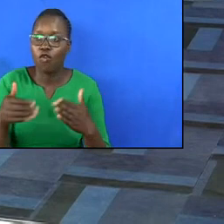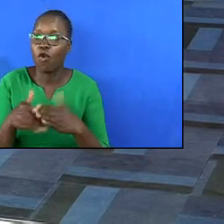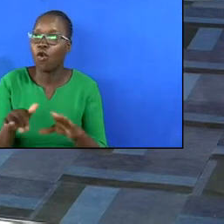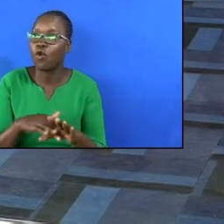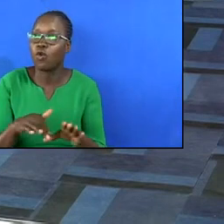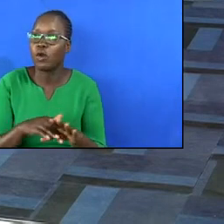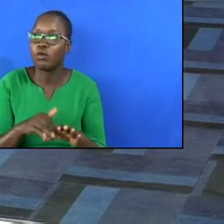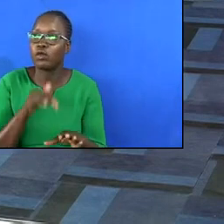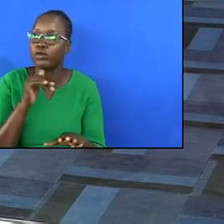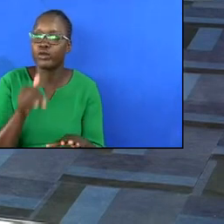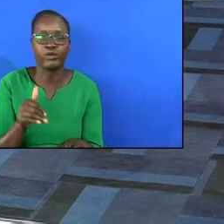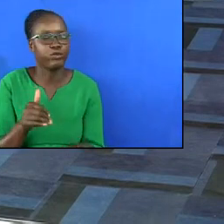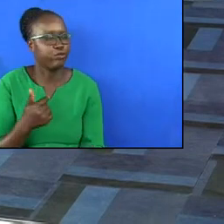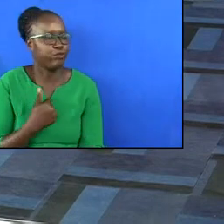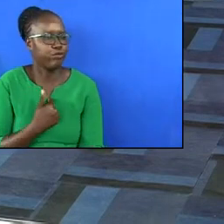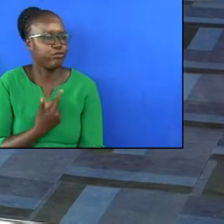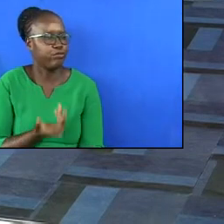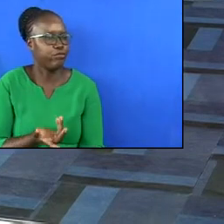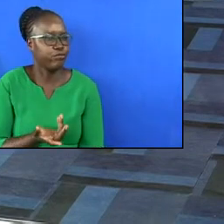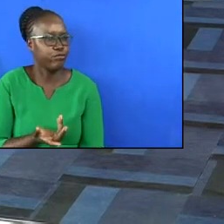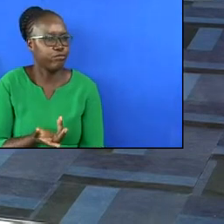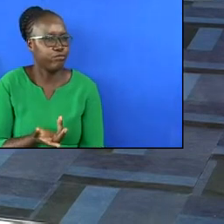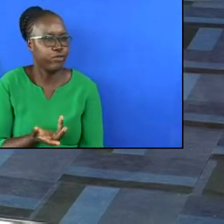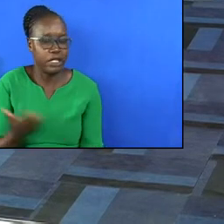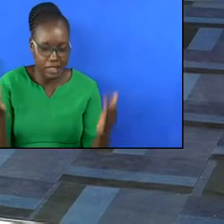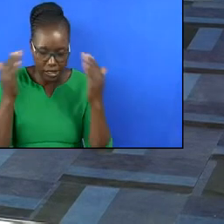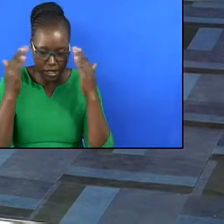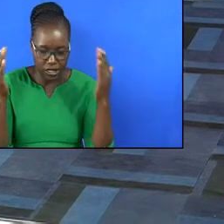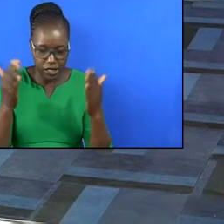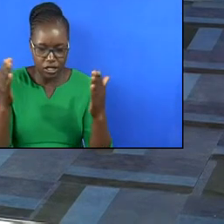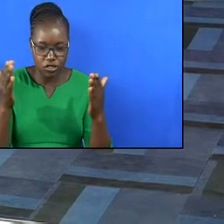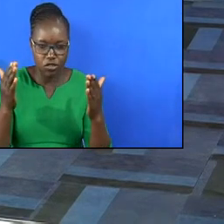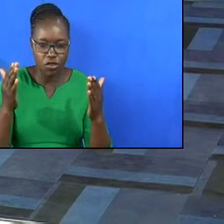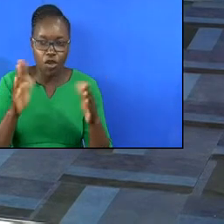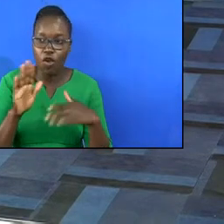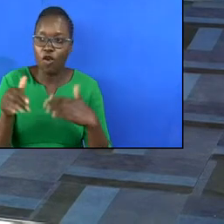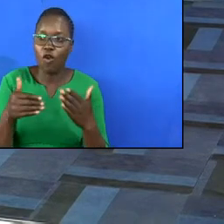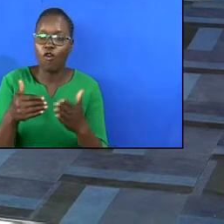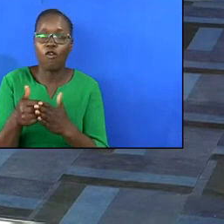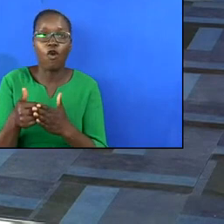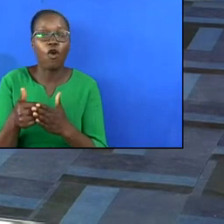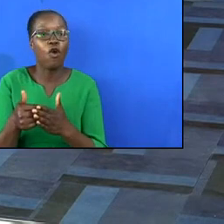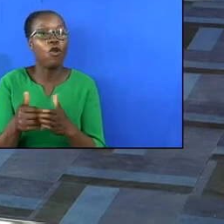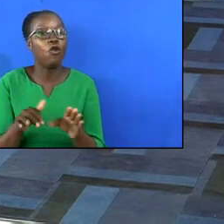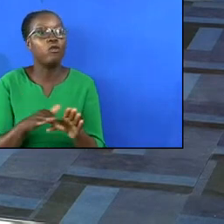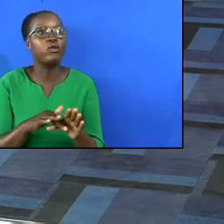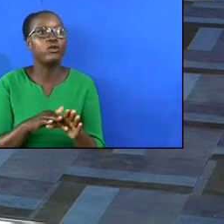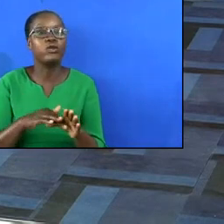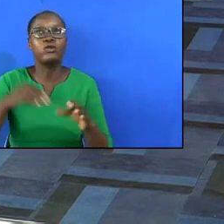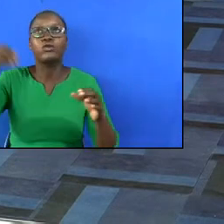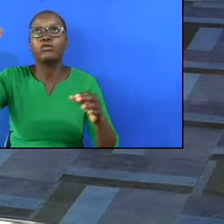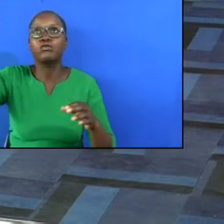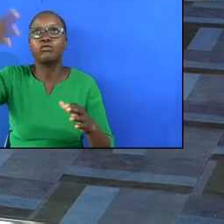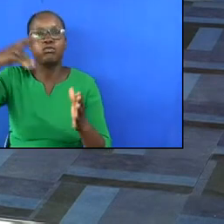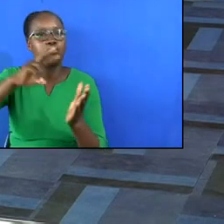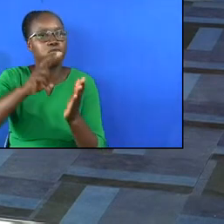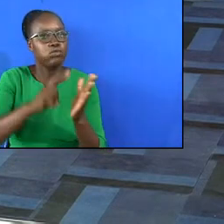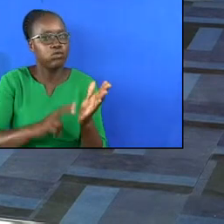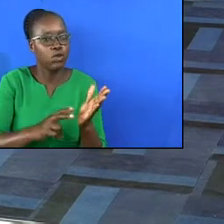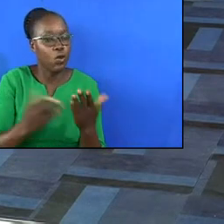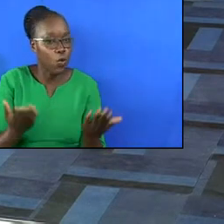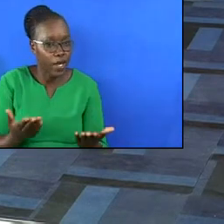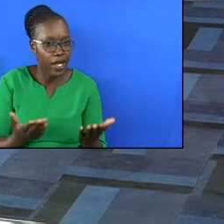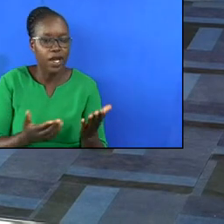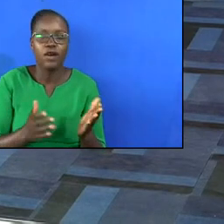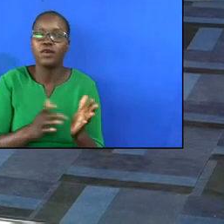is not you. The attention of the whole universe, when you read Revelation, is on